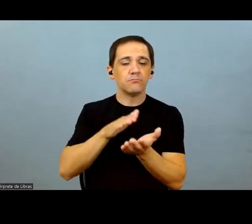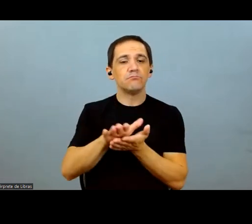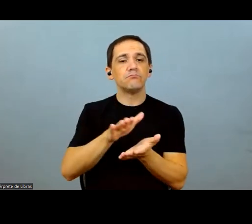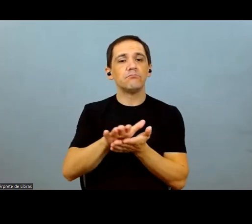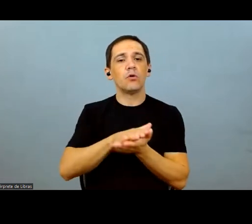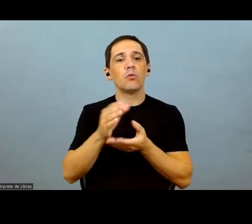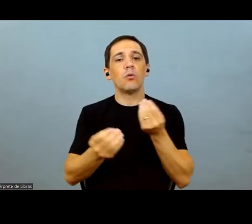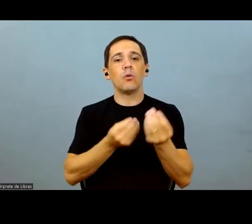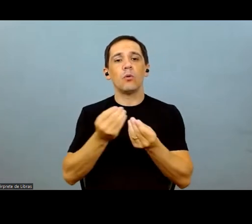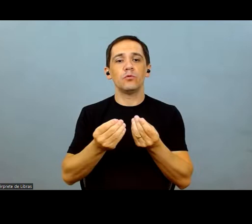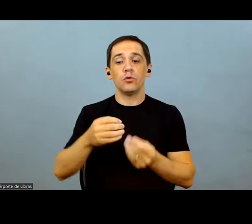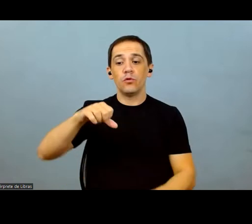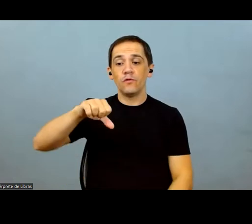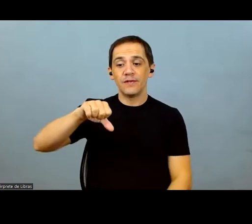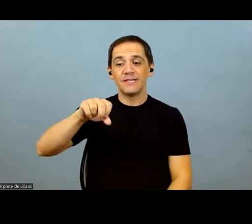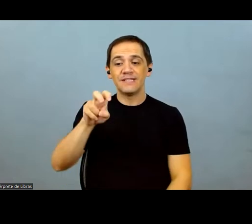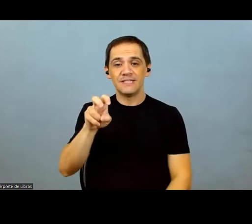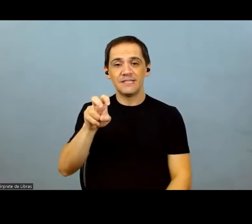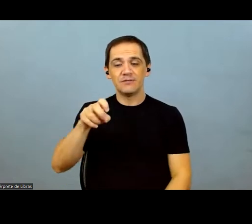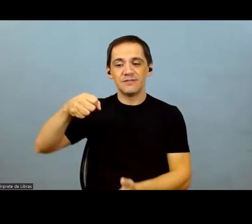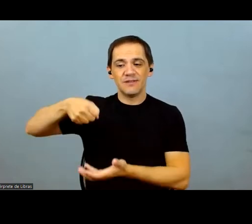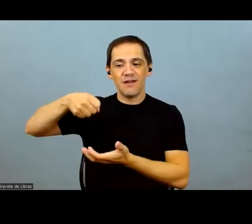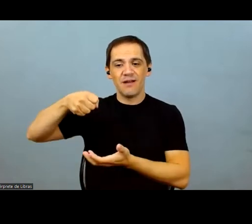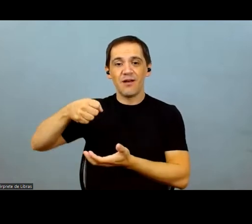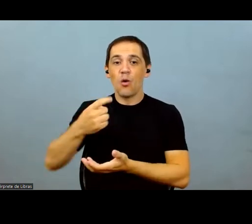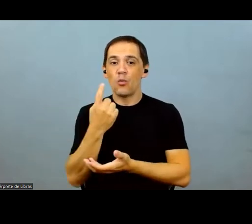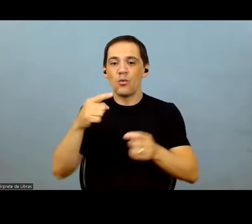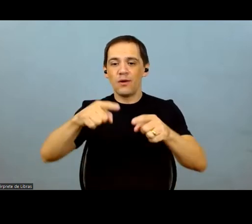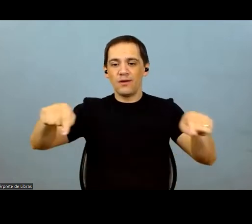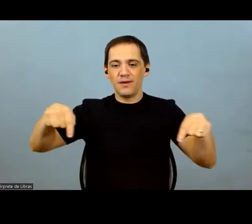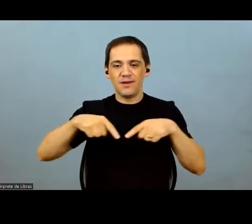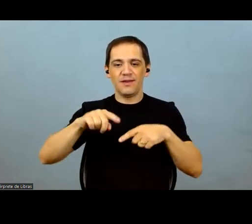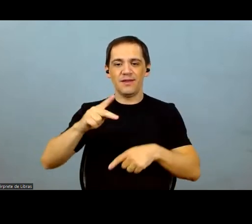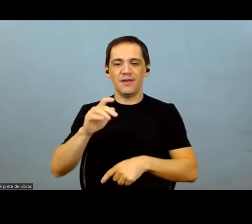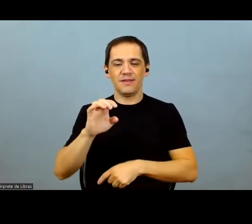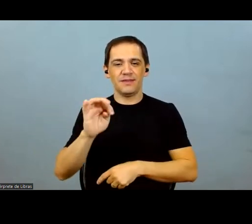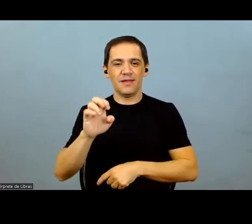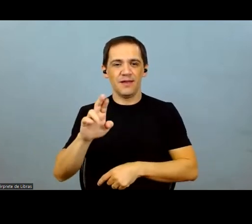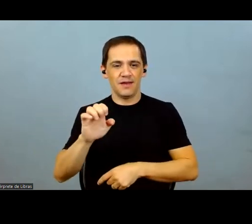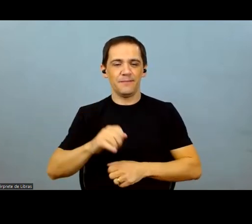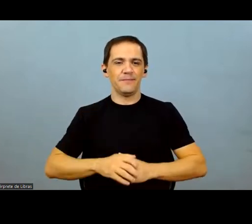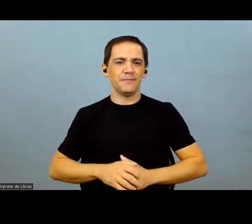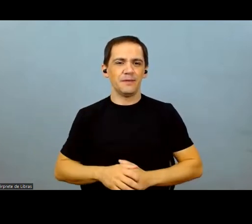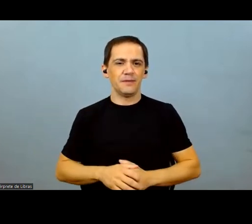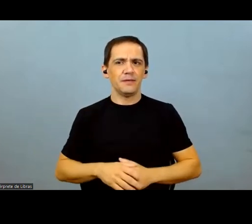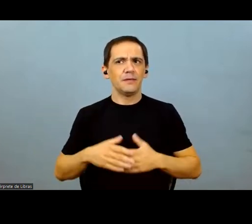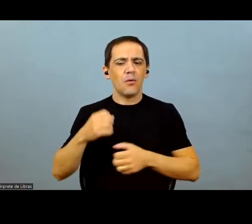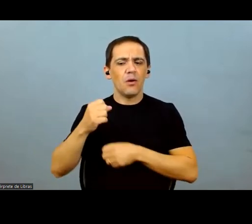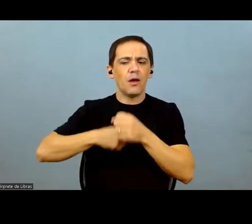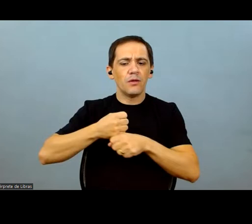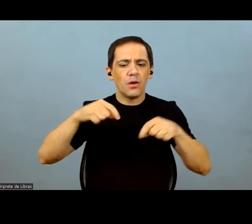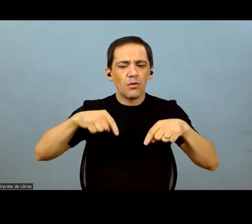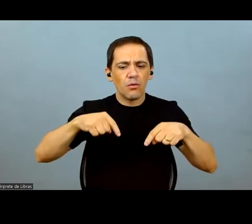last year, it was 95 bags per hectare only. That's why the actual this year, even though slightly